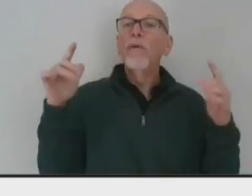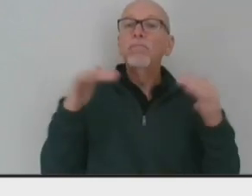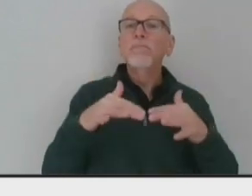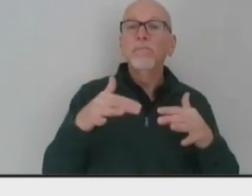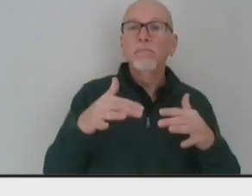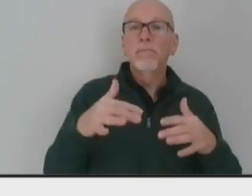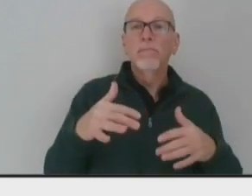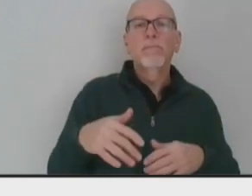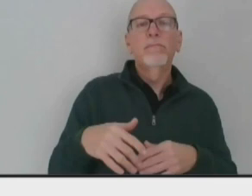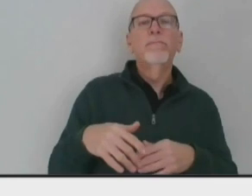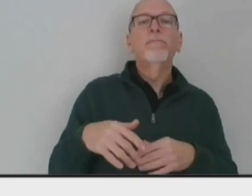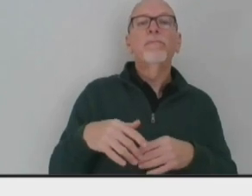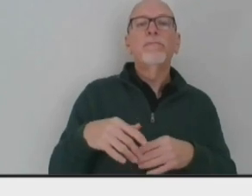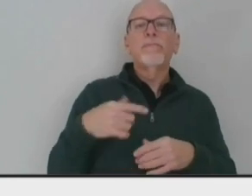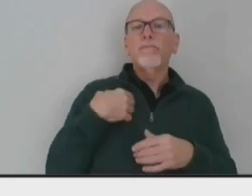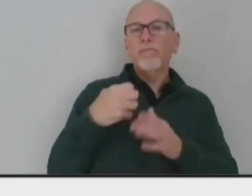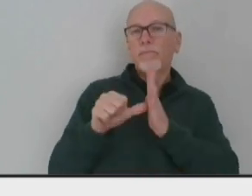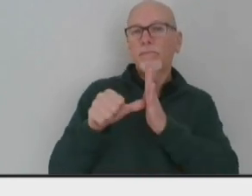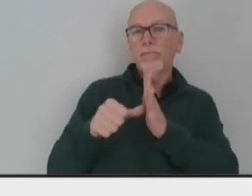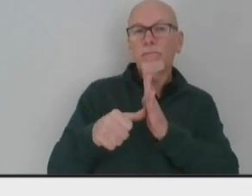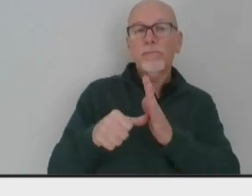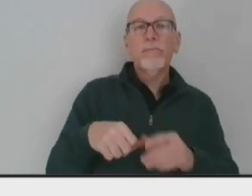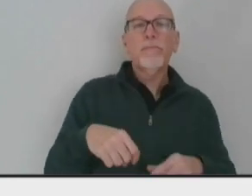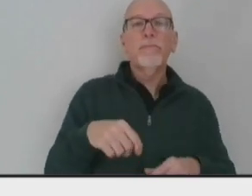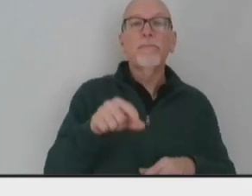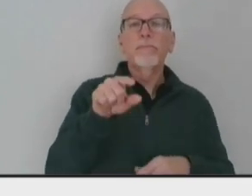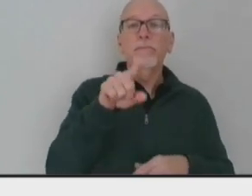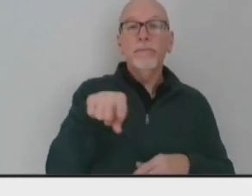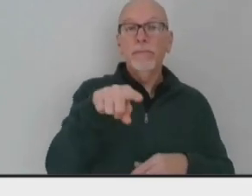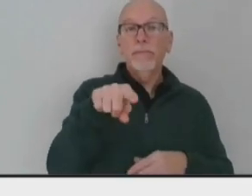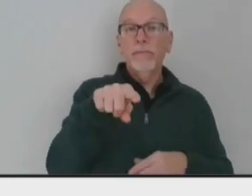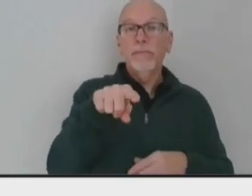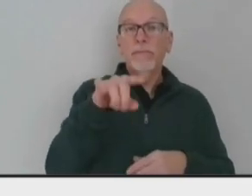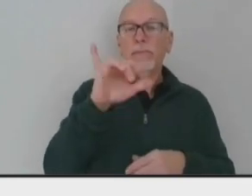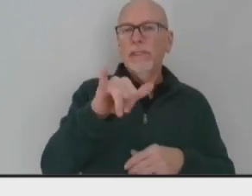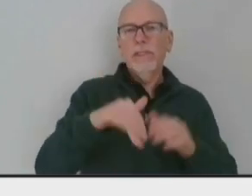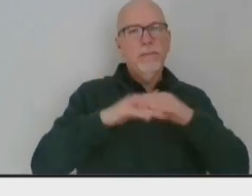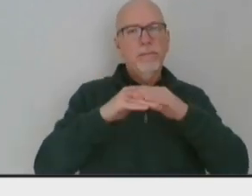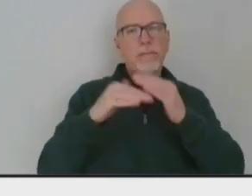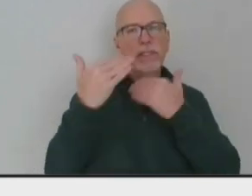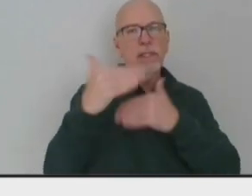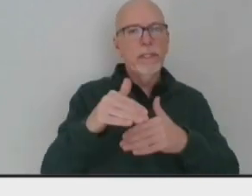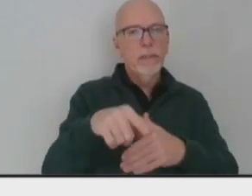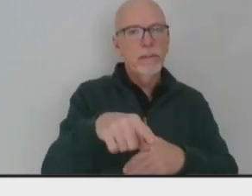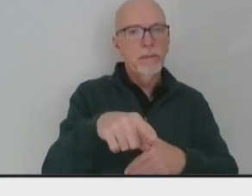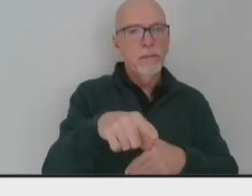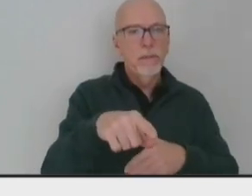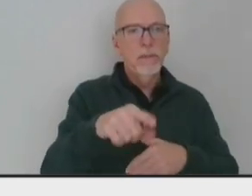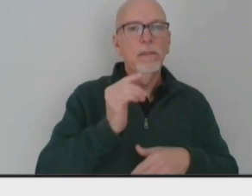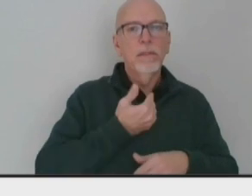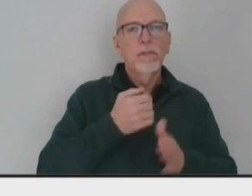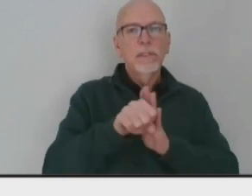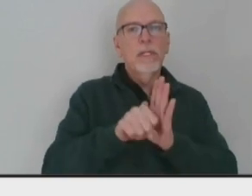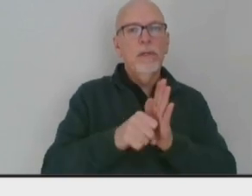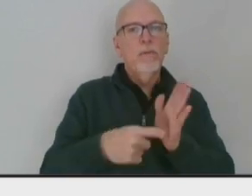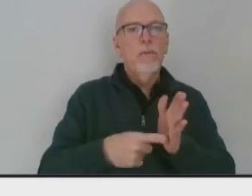I want to stress that. This is the cap. This is our state requirement.